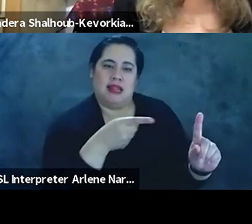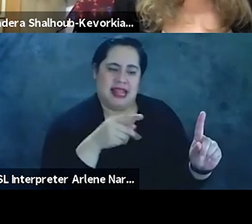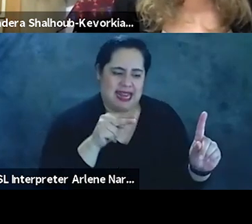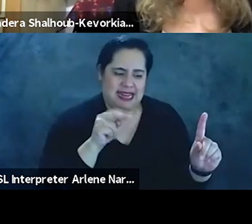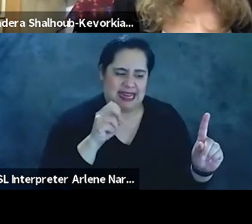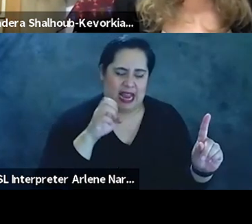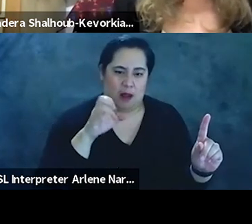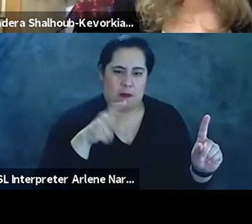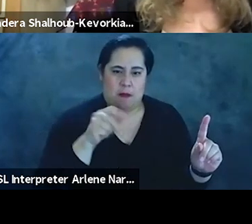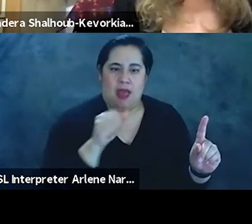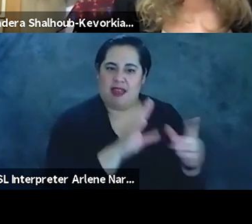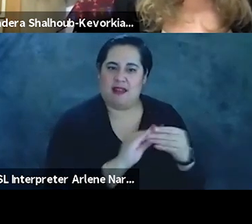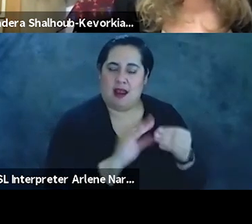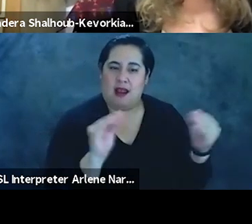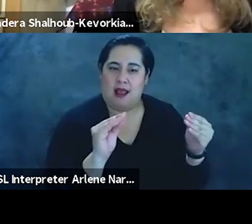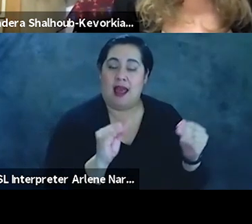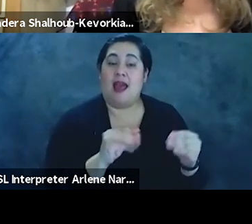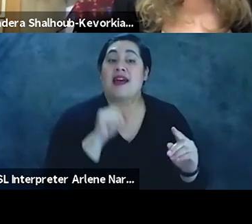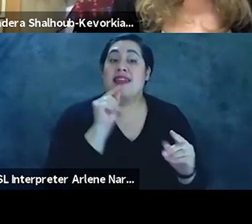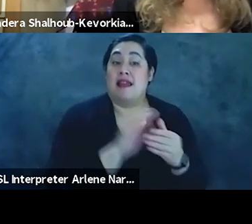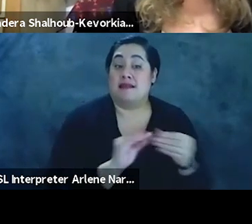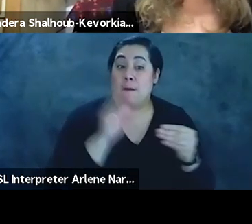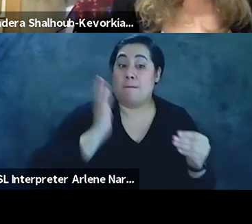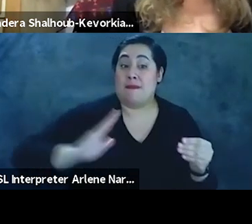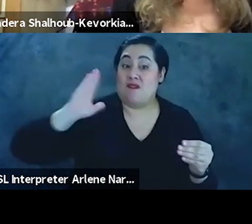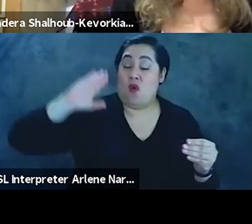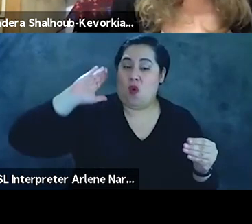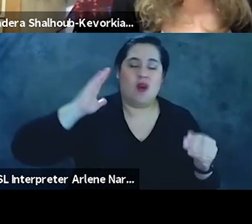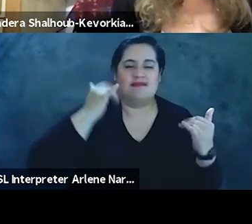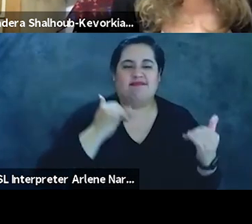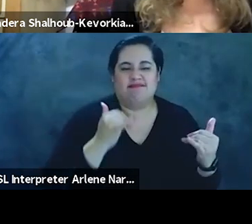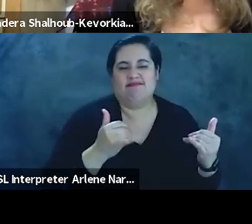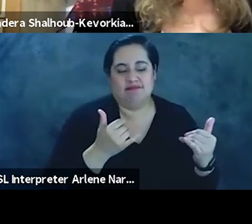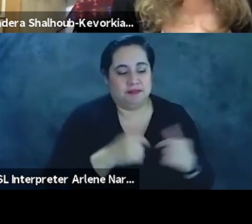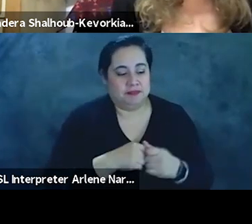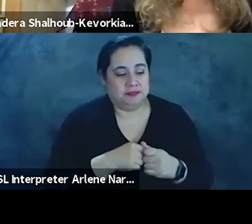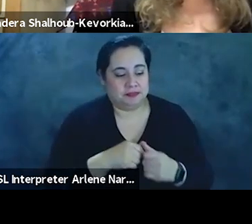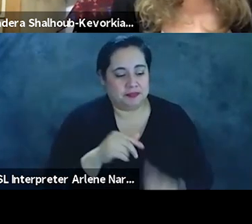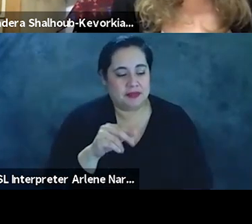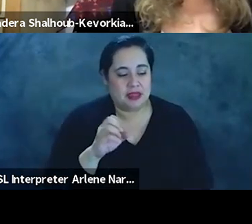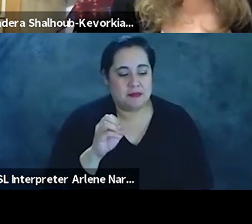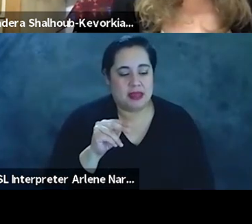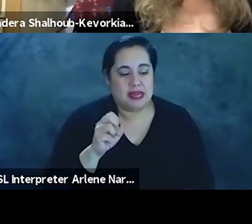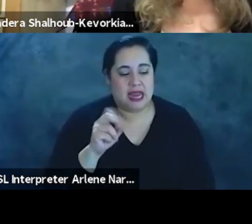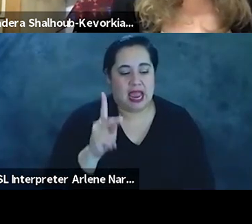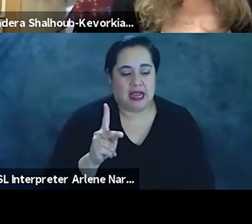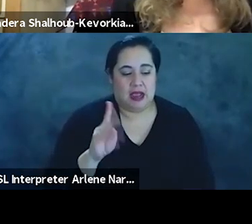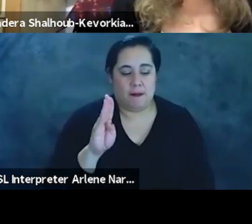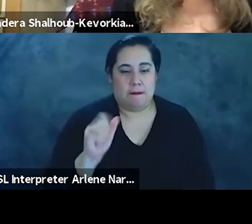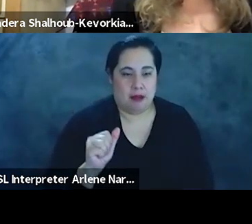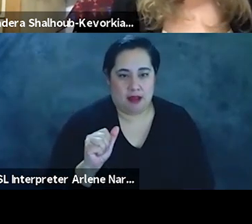sorry, the narrative in particular the Nakba than it once was. I want to suggest that perhaps today the more committed